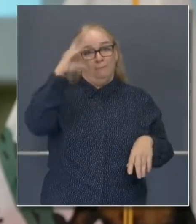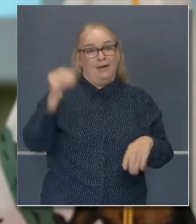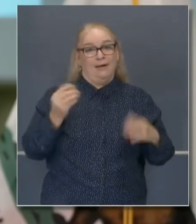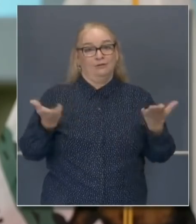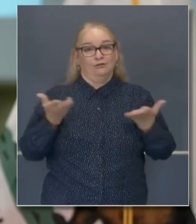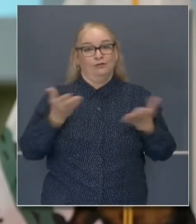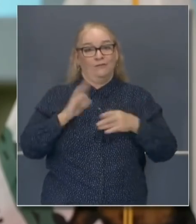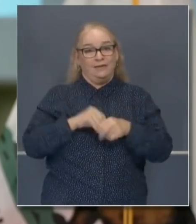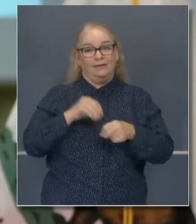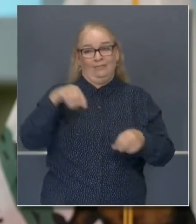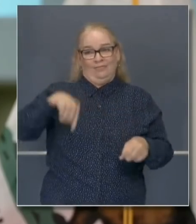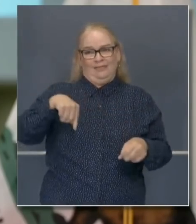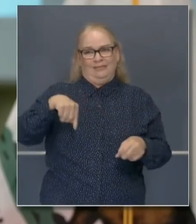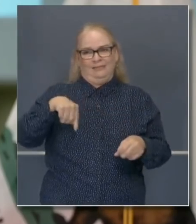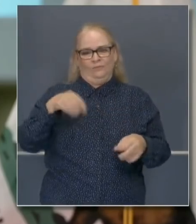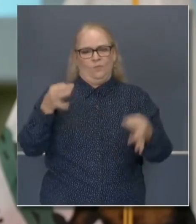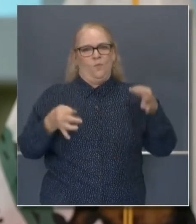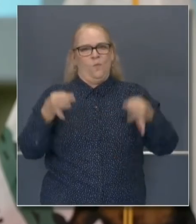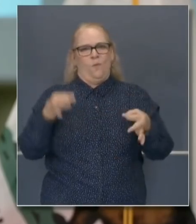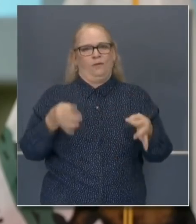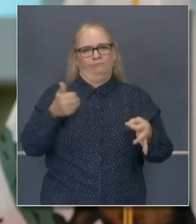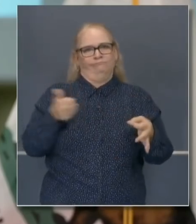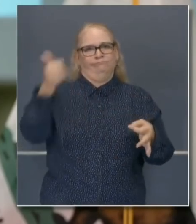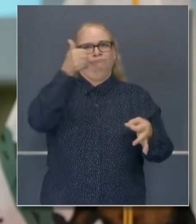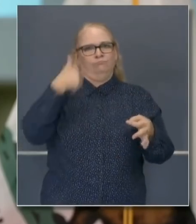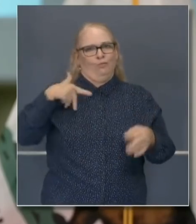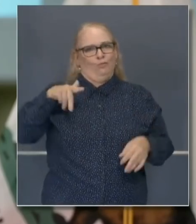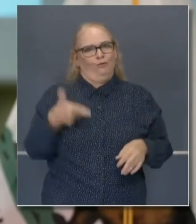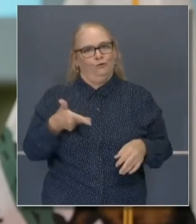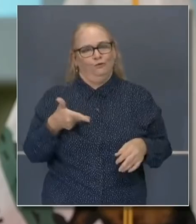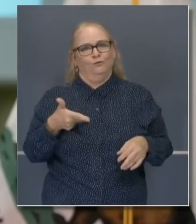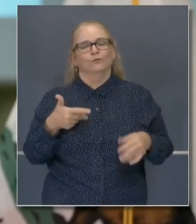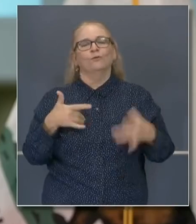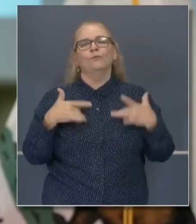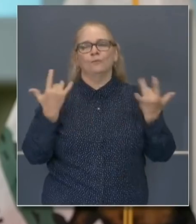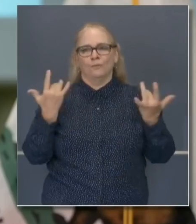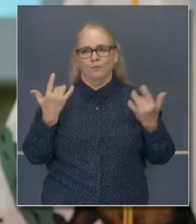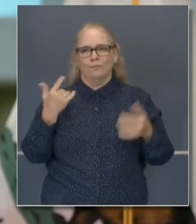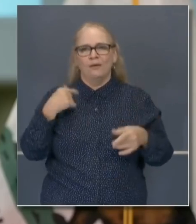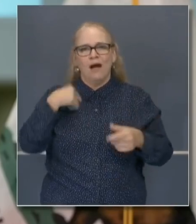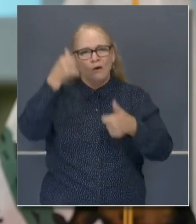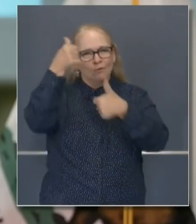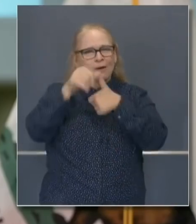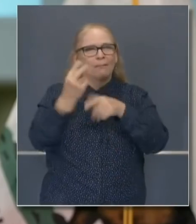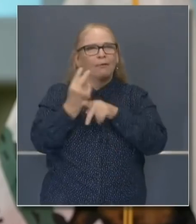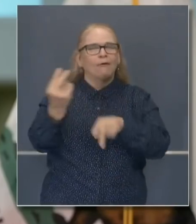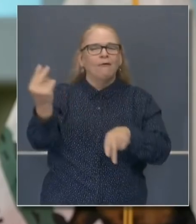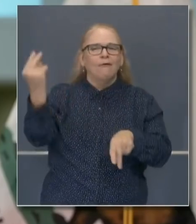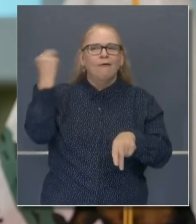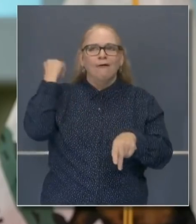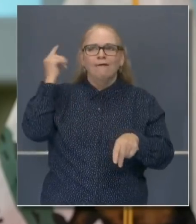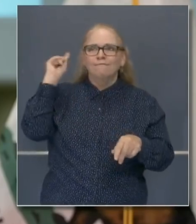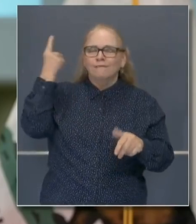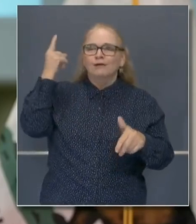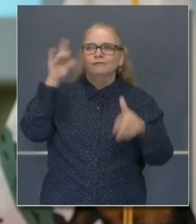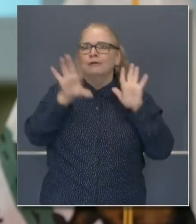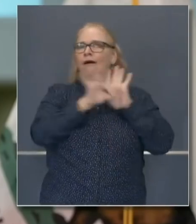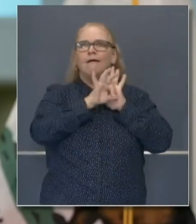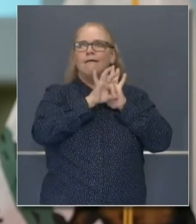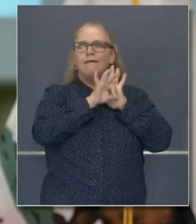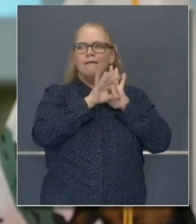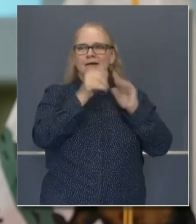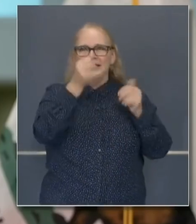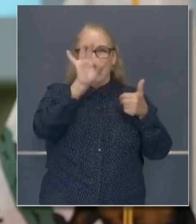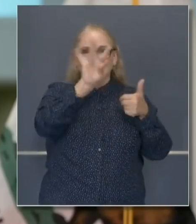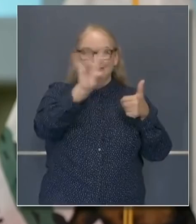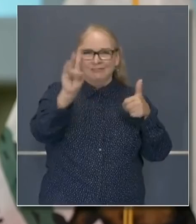But my career spans the first two. I remember well when Wiley Emanuel was appointed in 1977 to